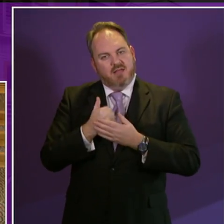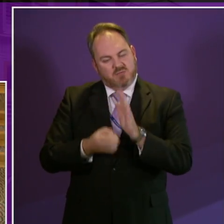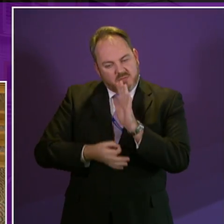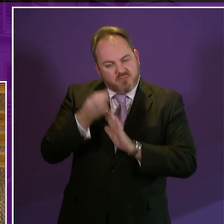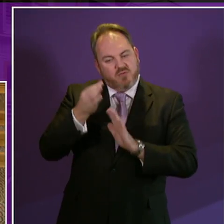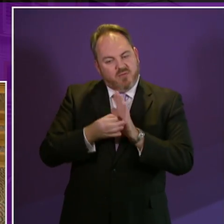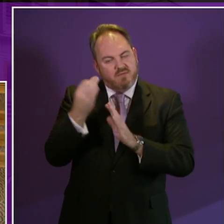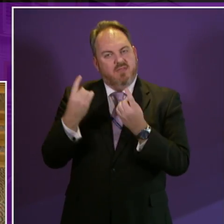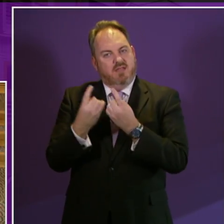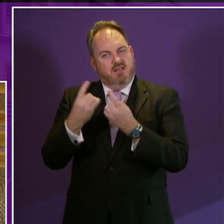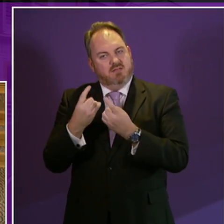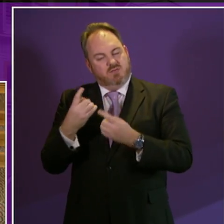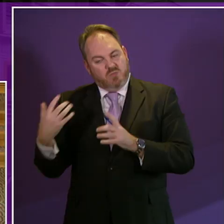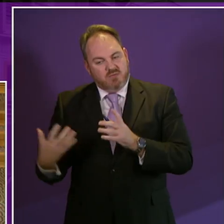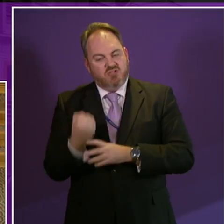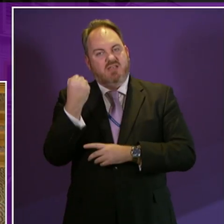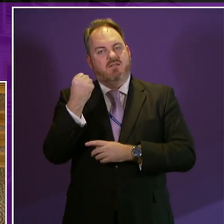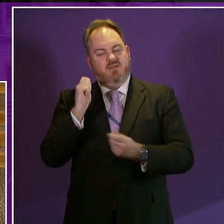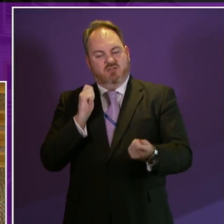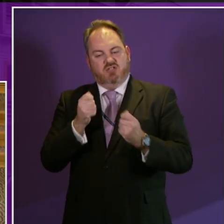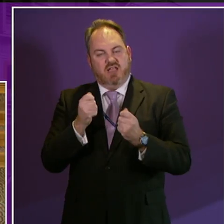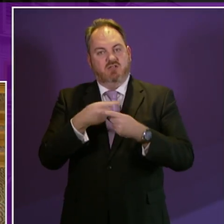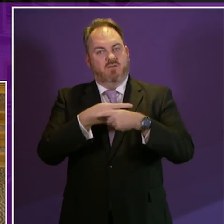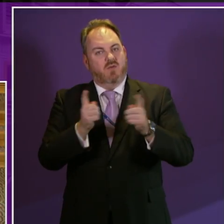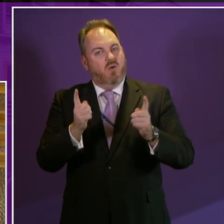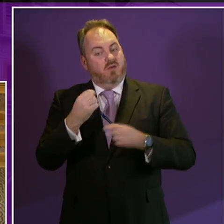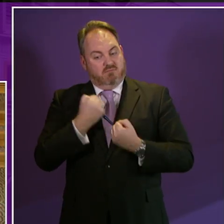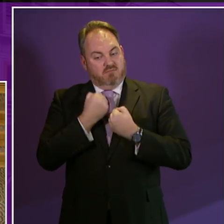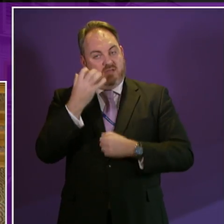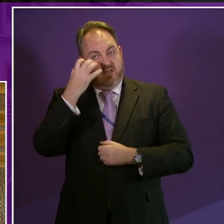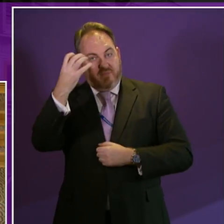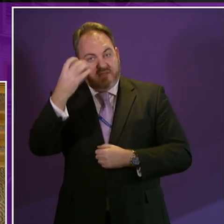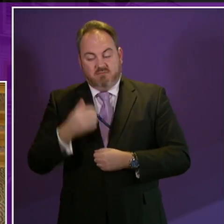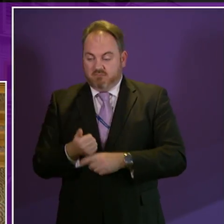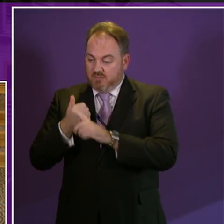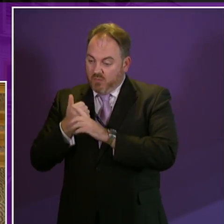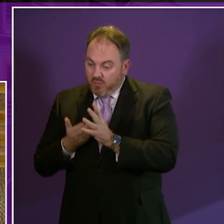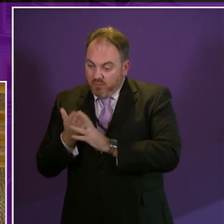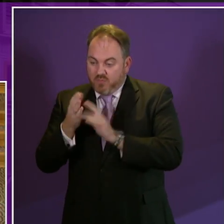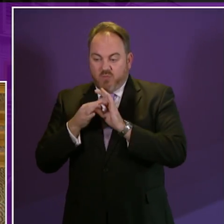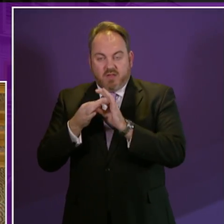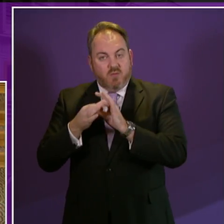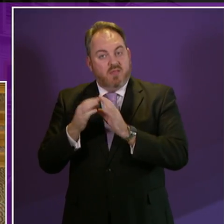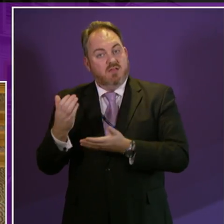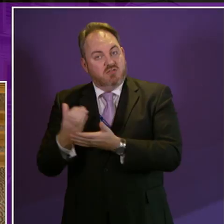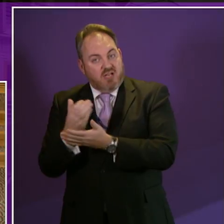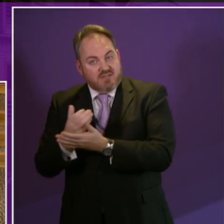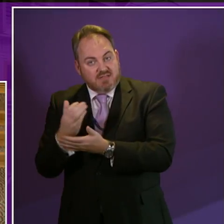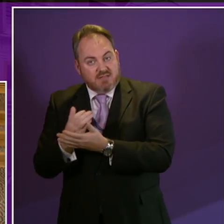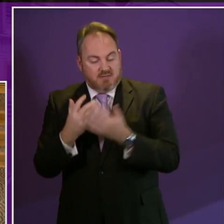secure that change across Government, across the public and the third sector and including the private sector too.